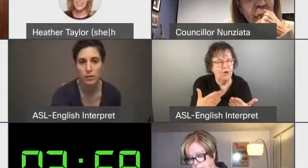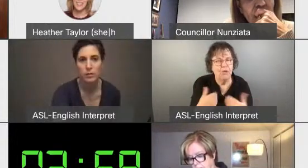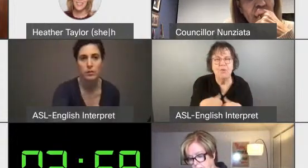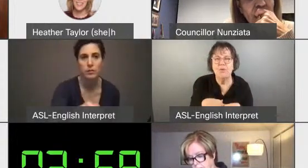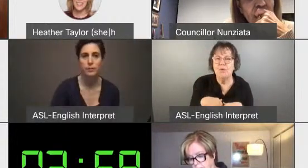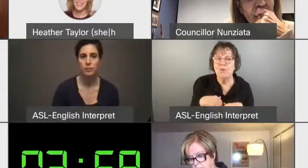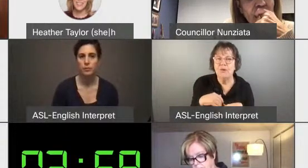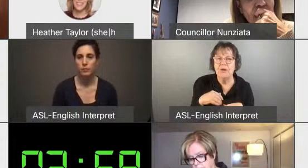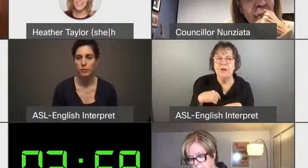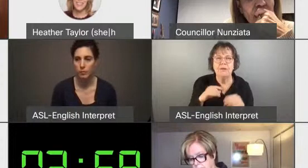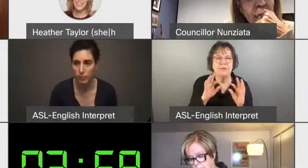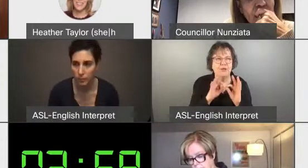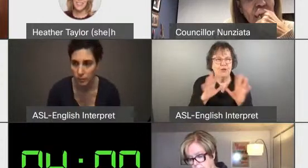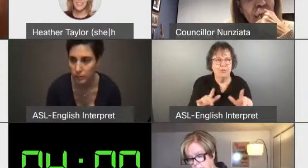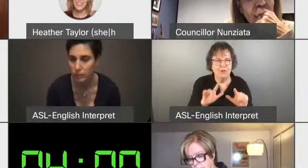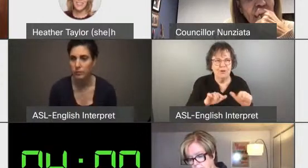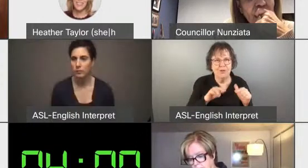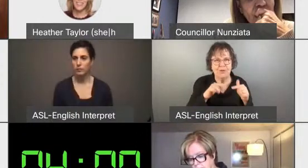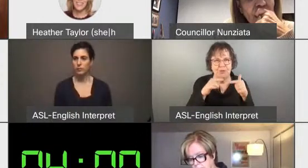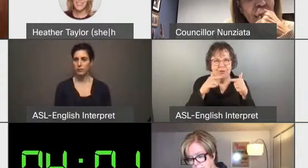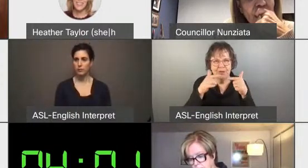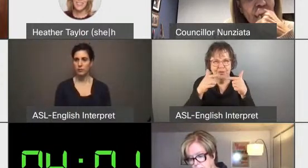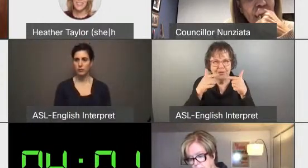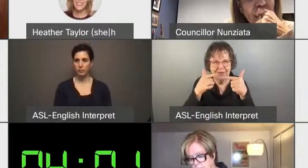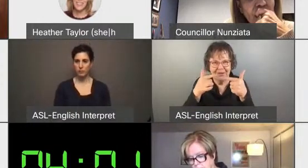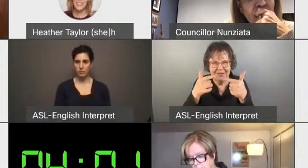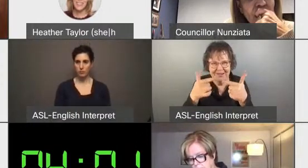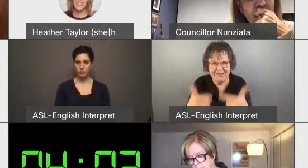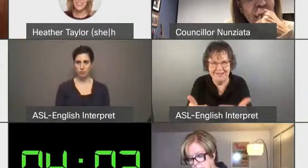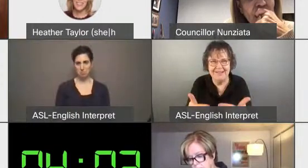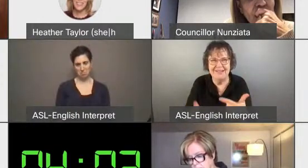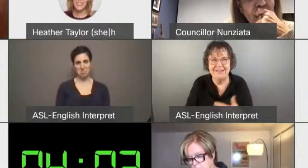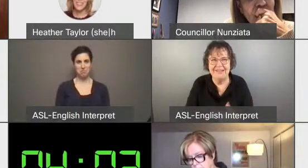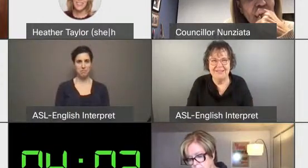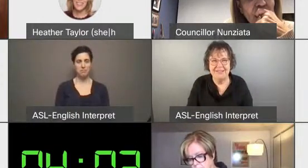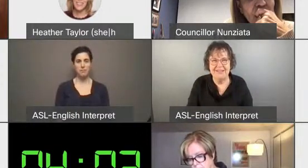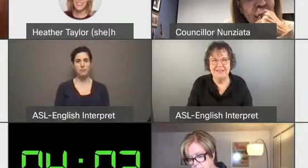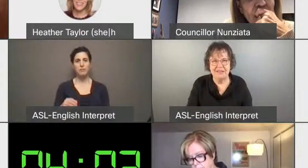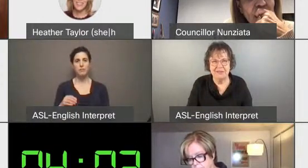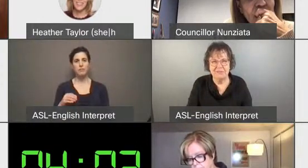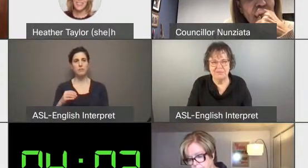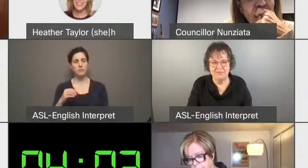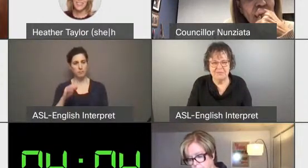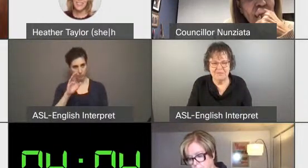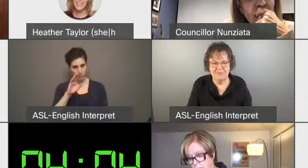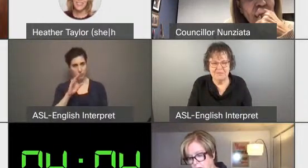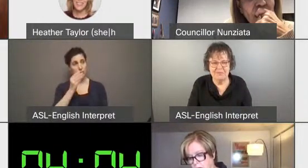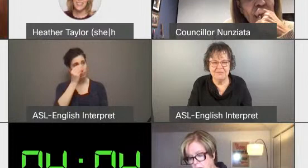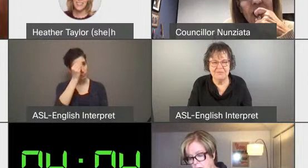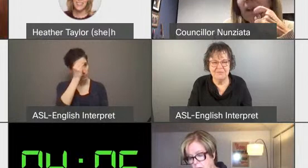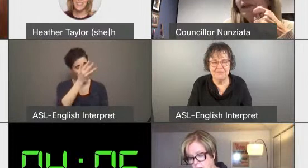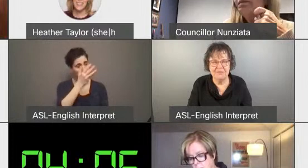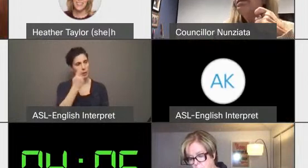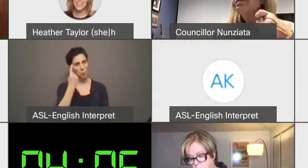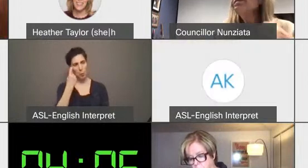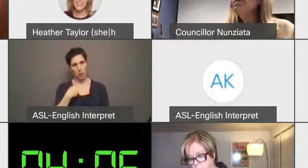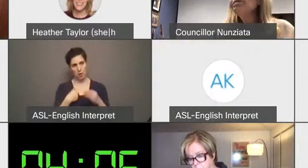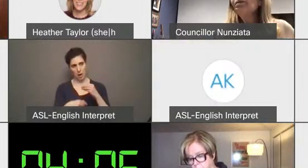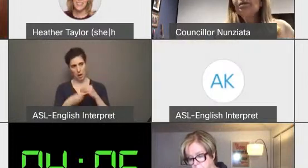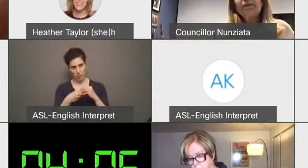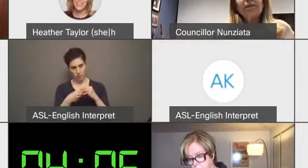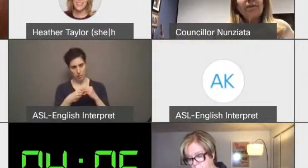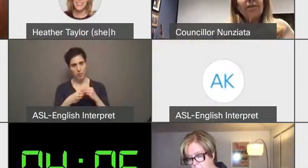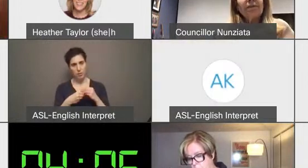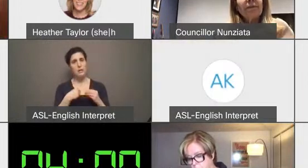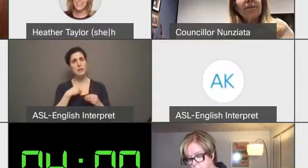Just one thing for all of the councillors, Mr. Chair, see there's just a minute left on that. We have submitted like a